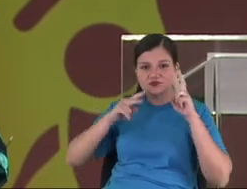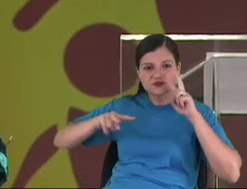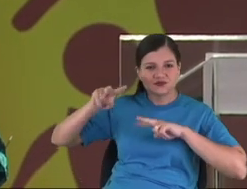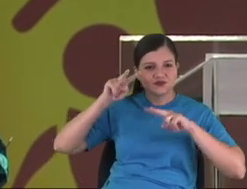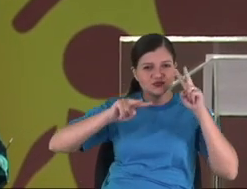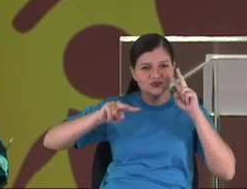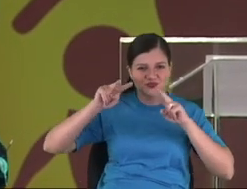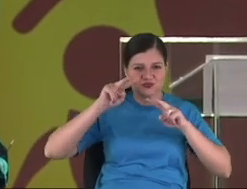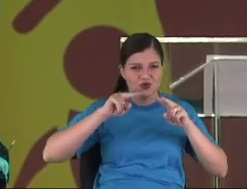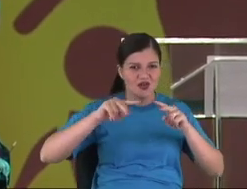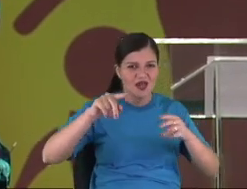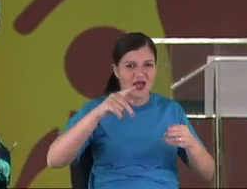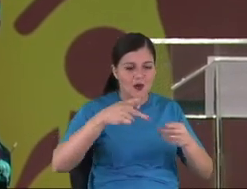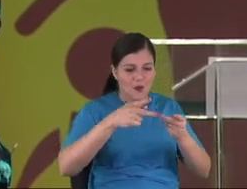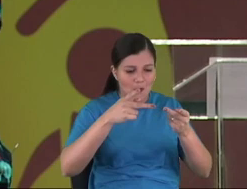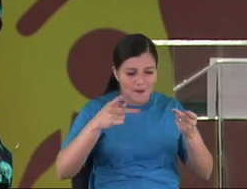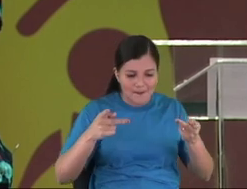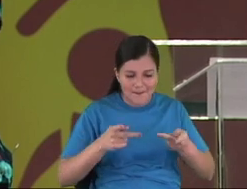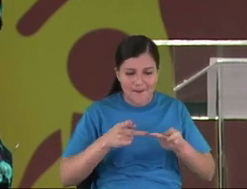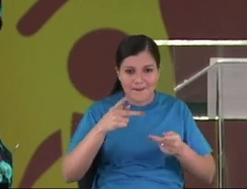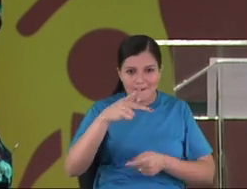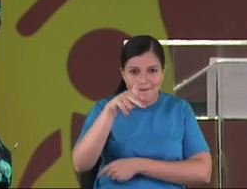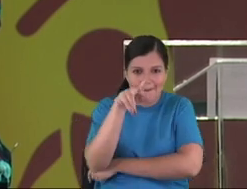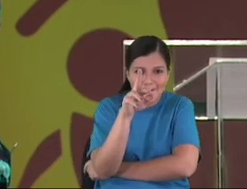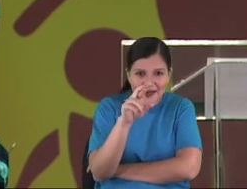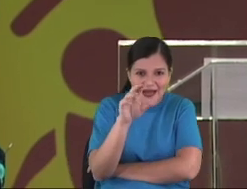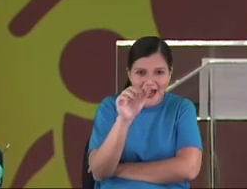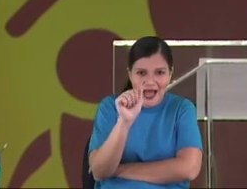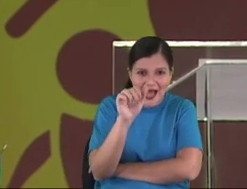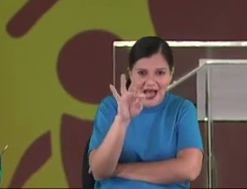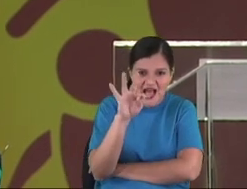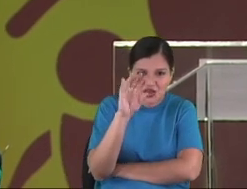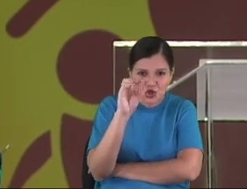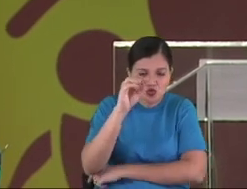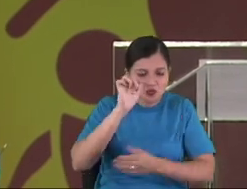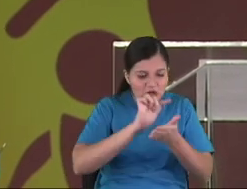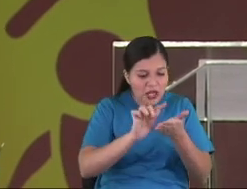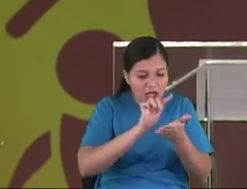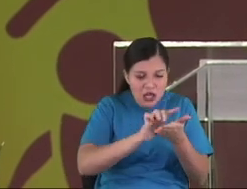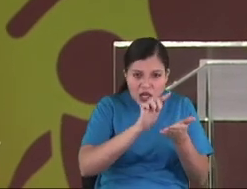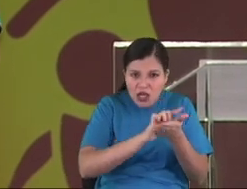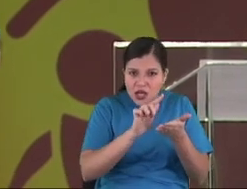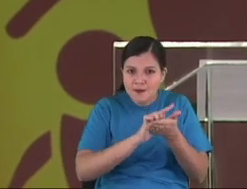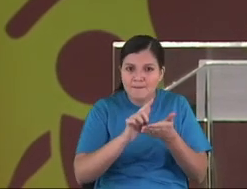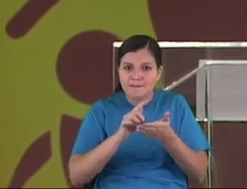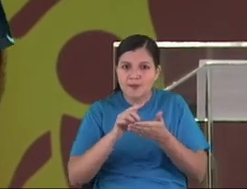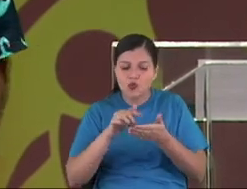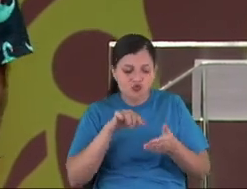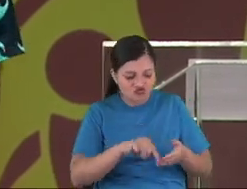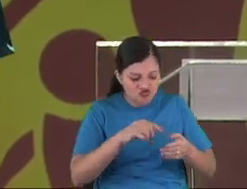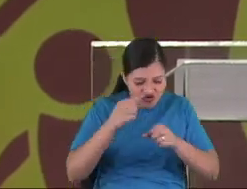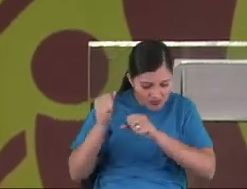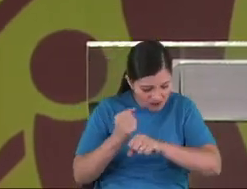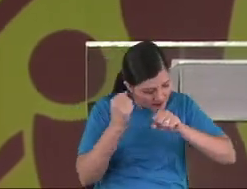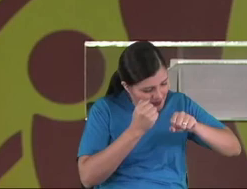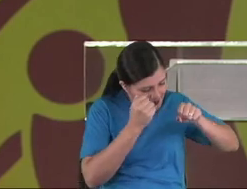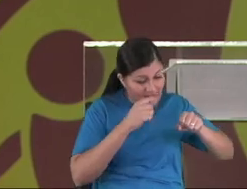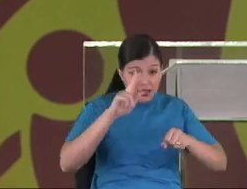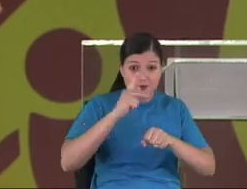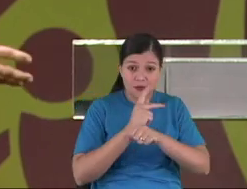to look at the dishes or wash it, to see the floor wash it.